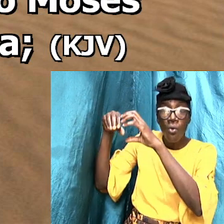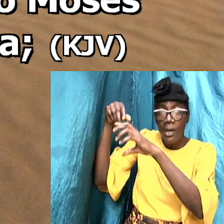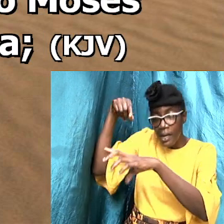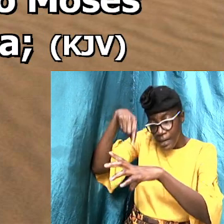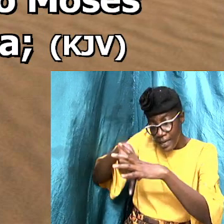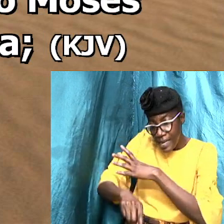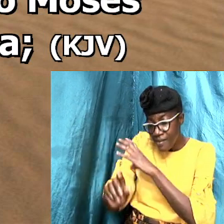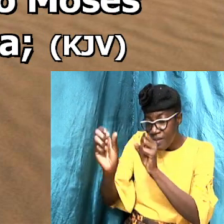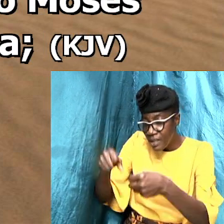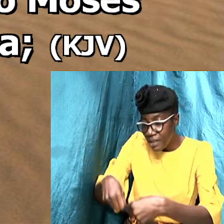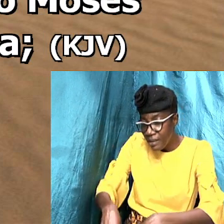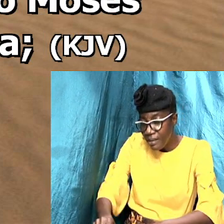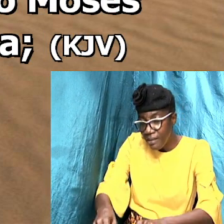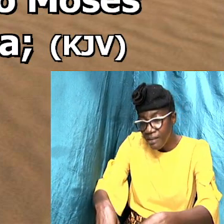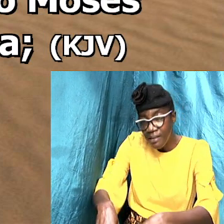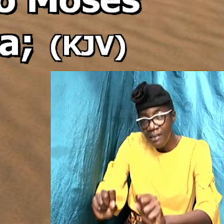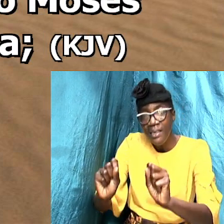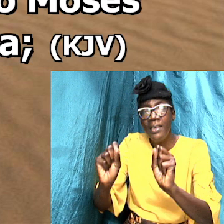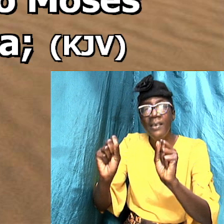in the sea.